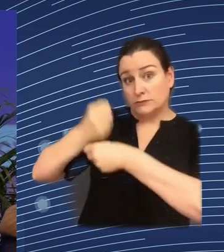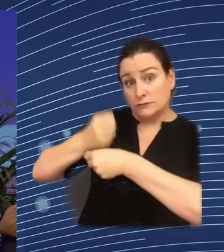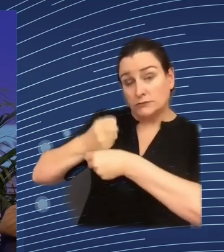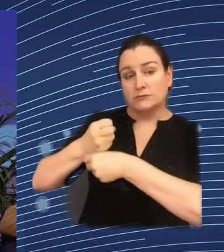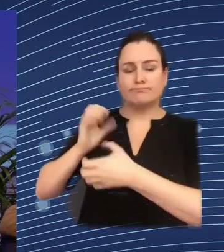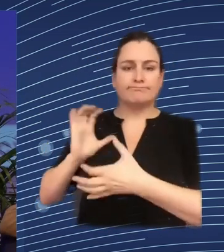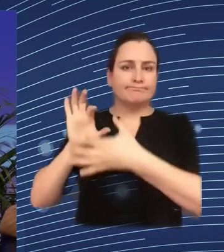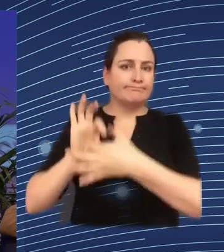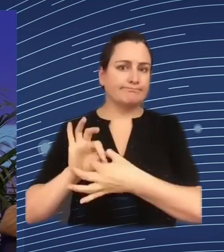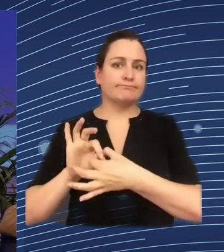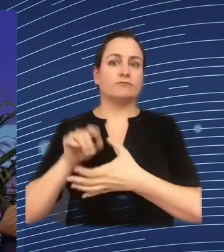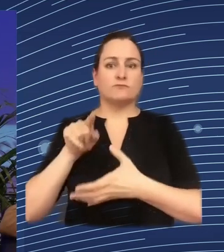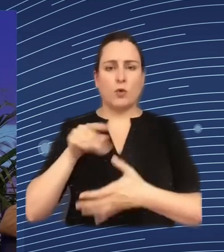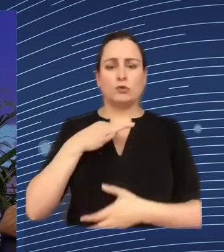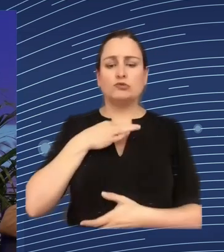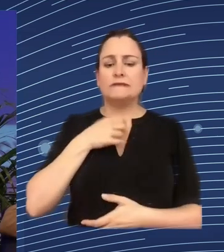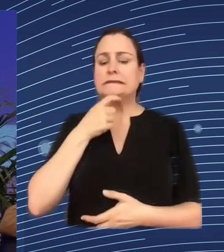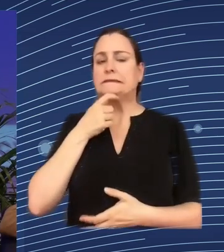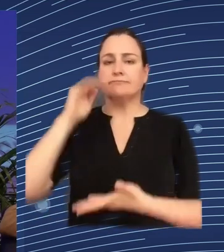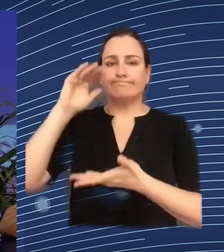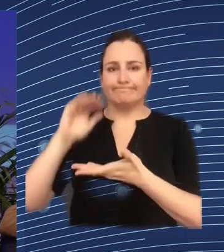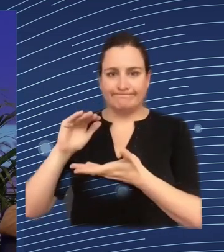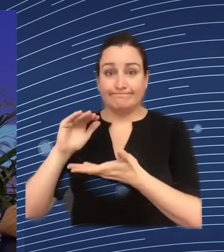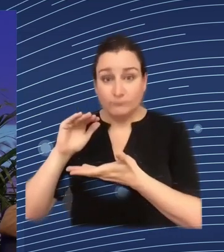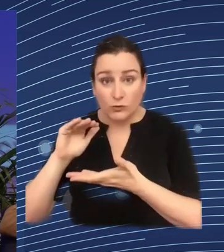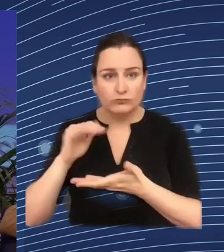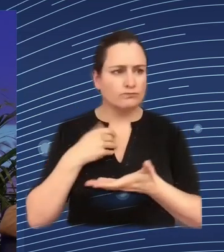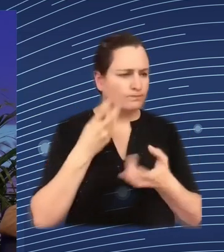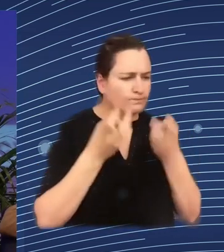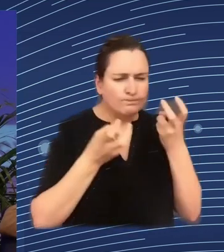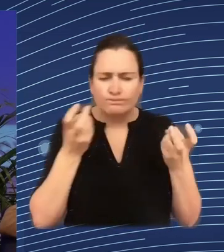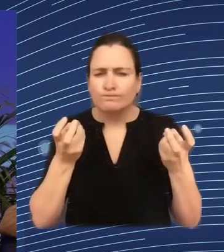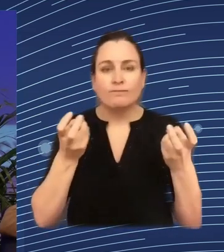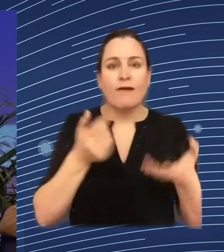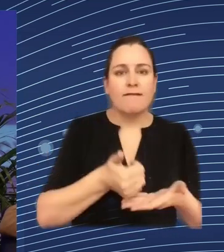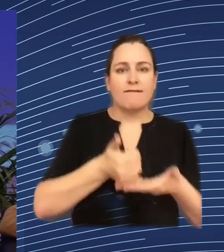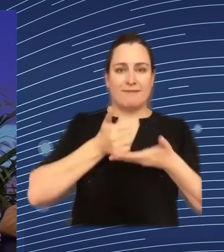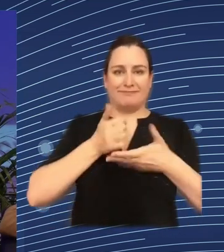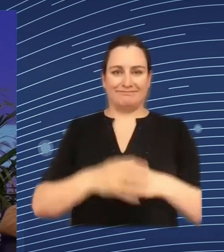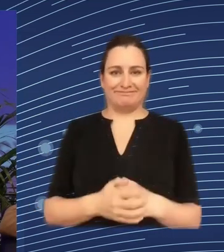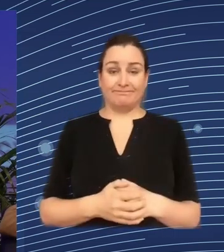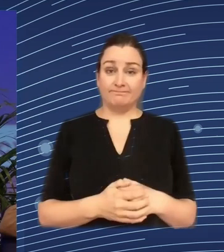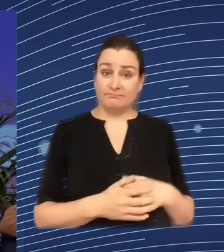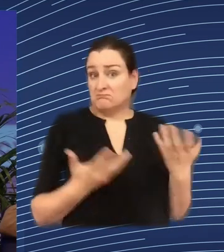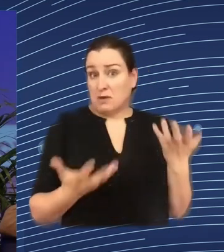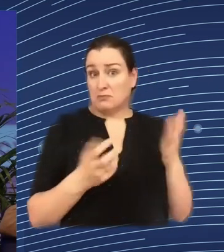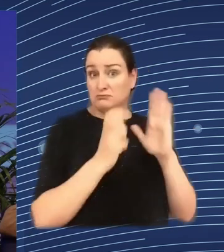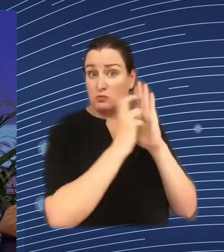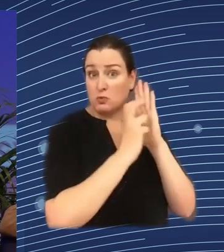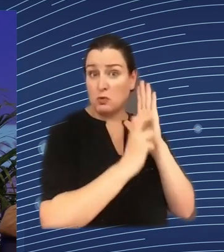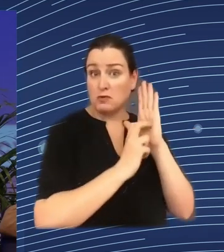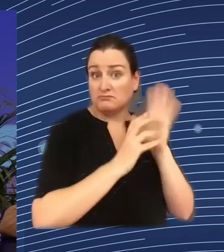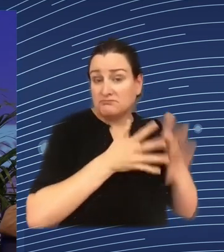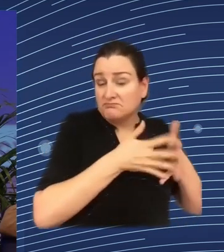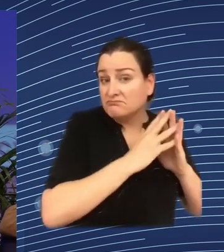and to bring out the more positive elements and whether we need new tools rules approaches or whether what we have in place